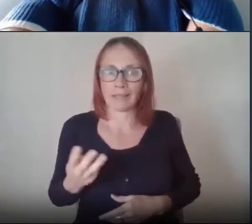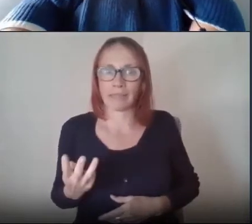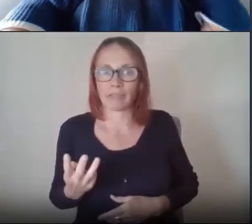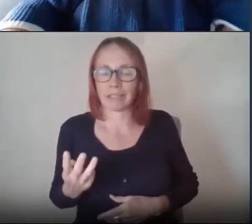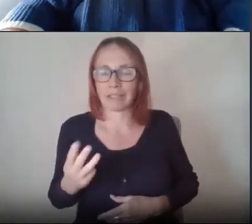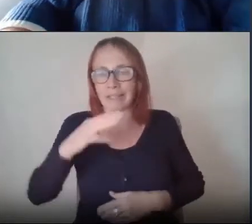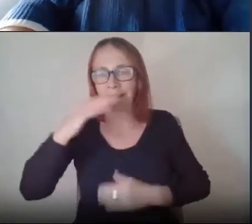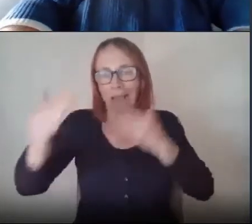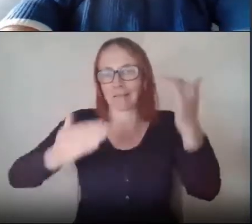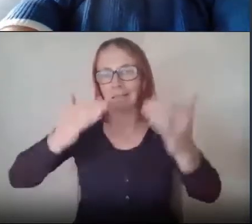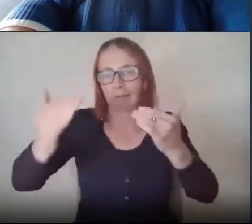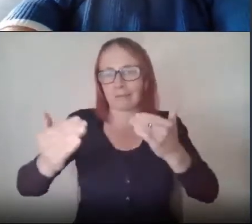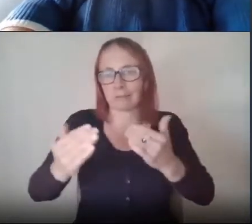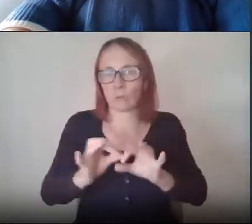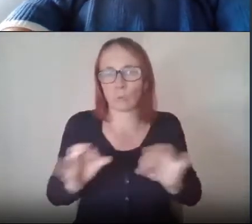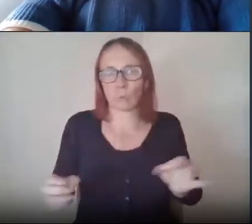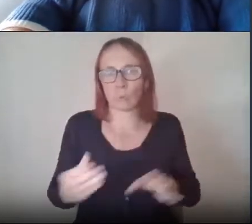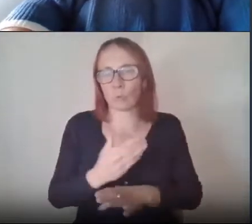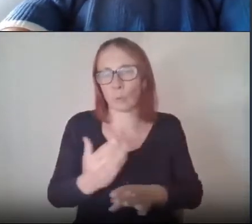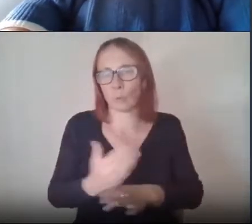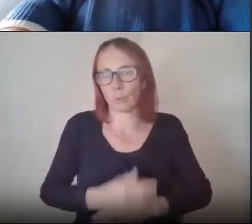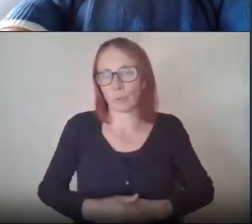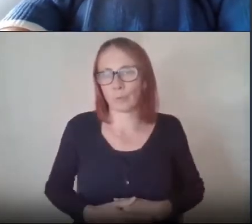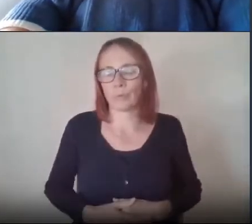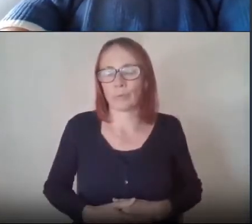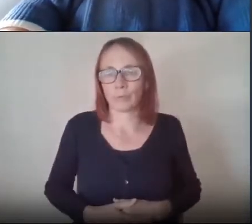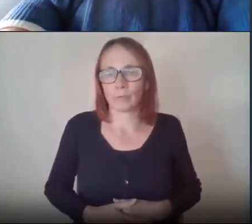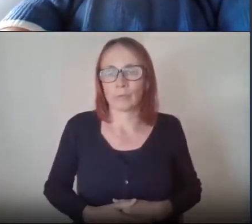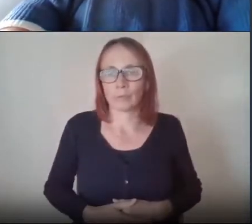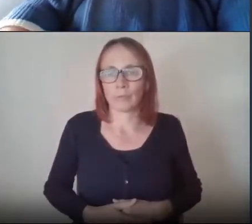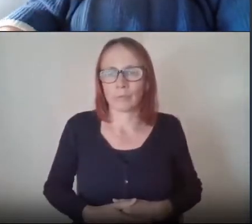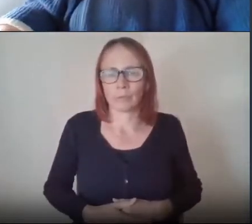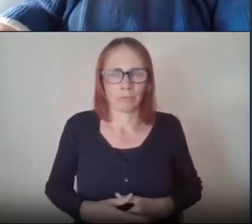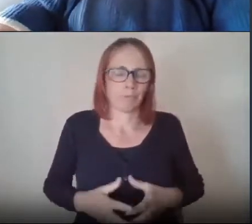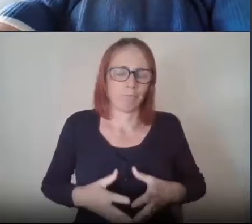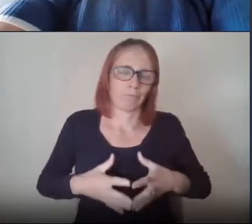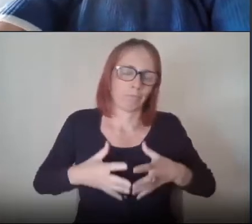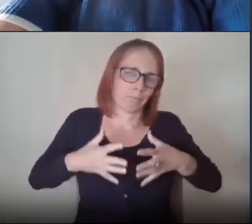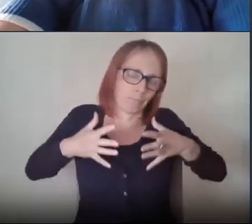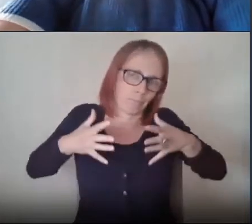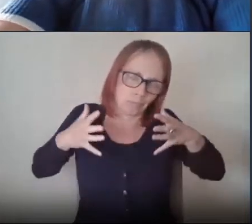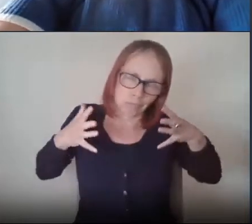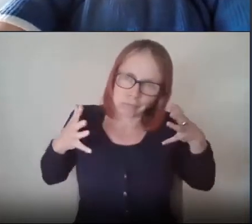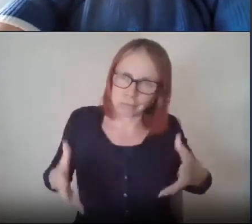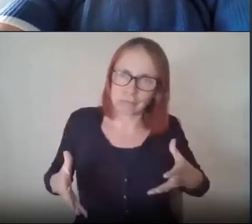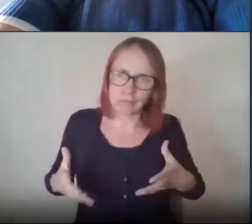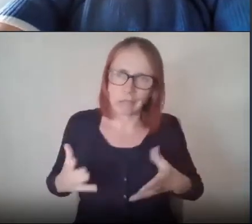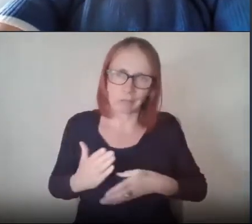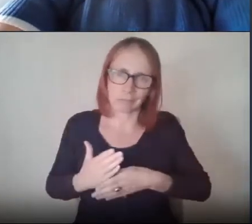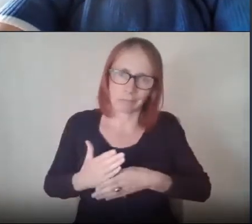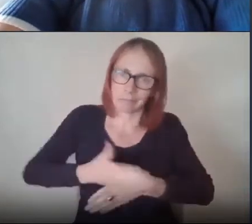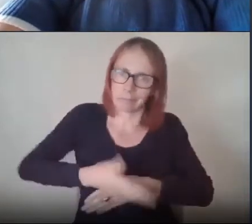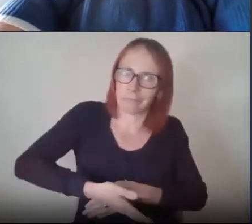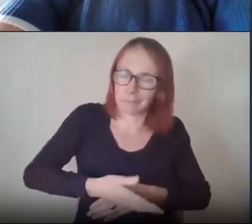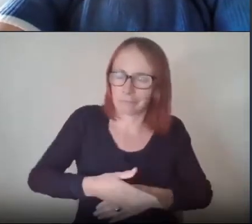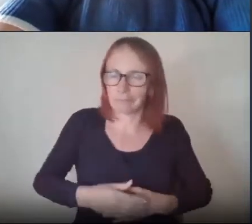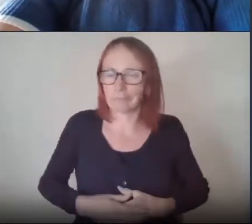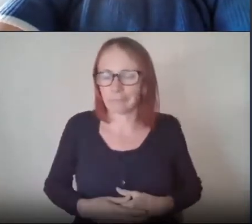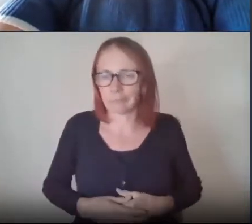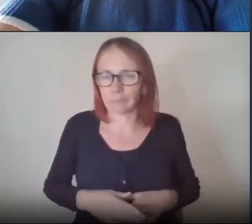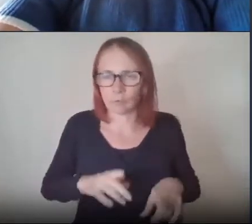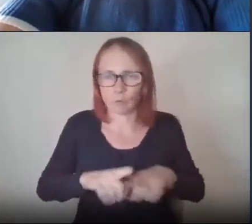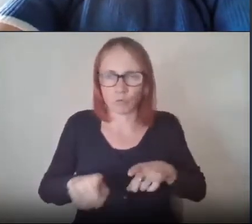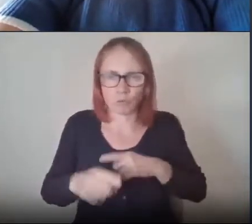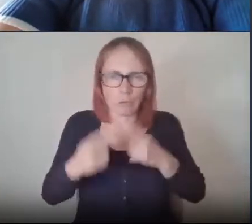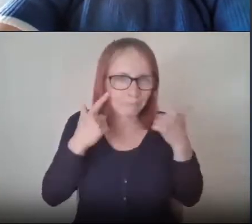in the area were unemployed um so there was a huge job to do and to find new